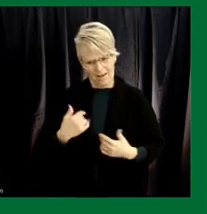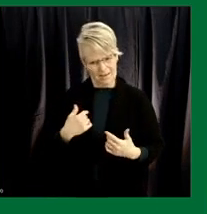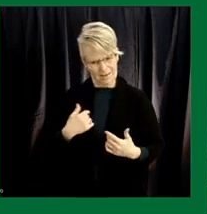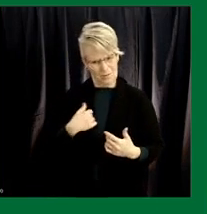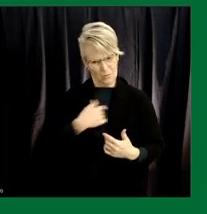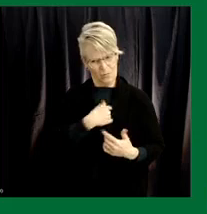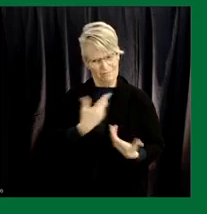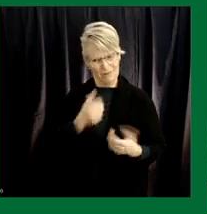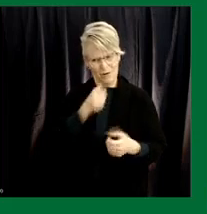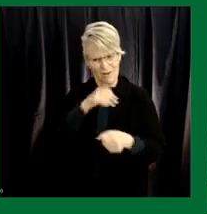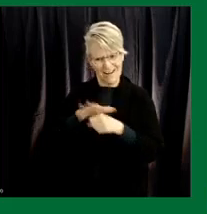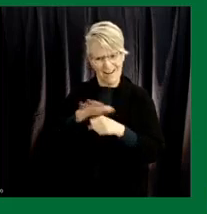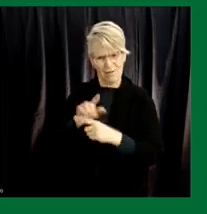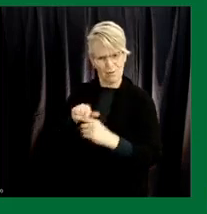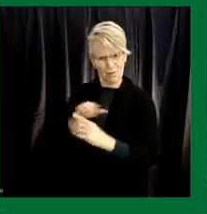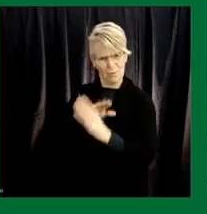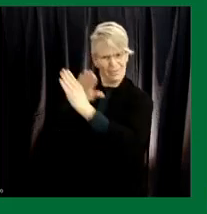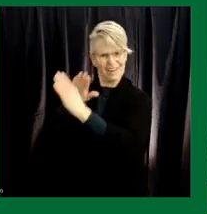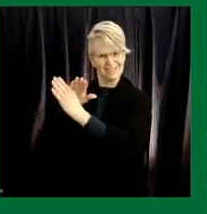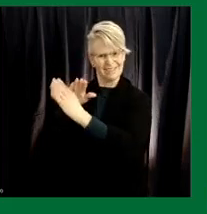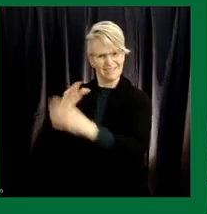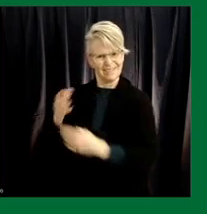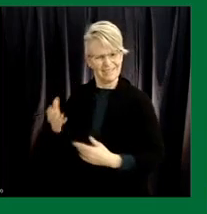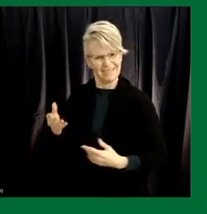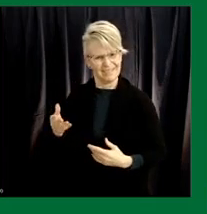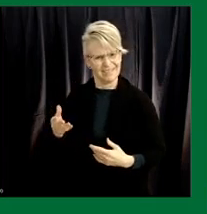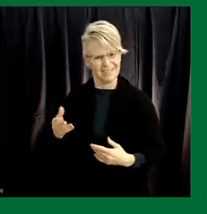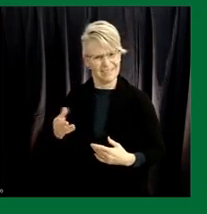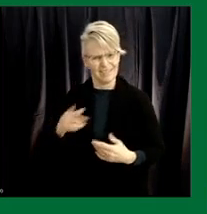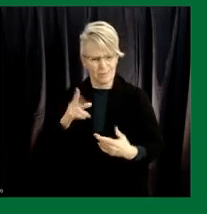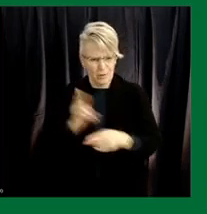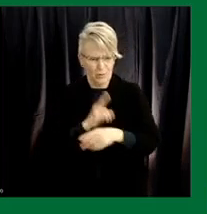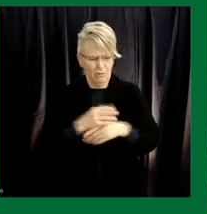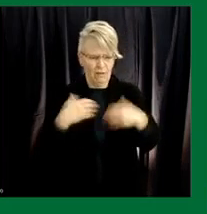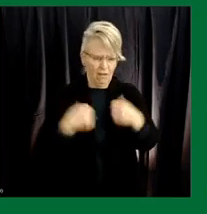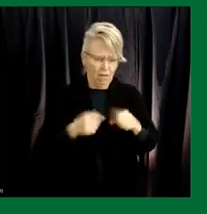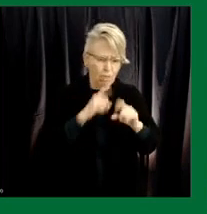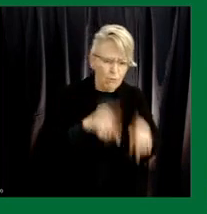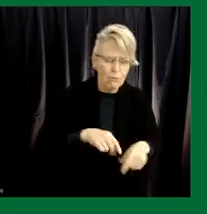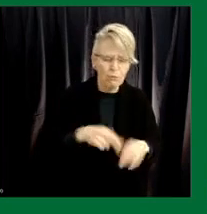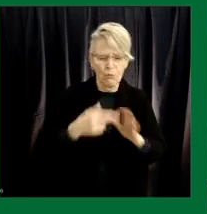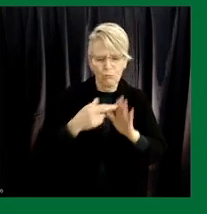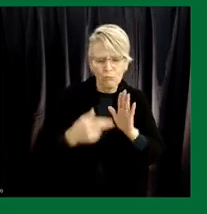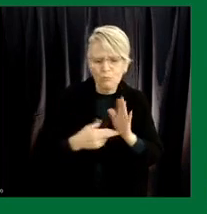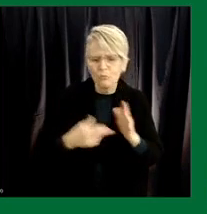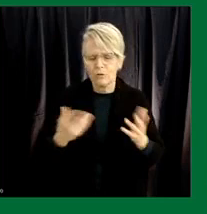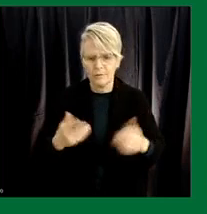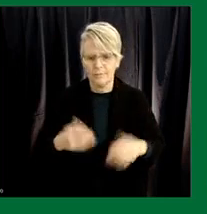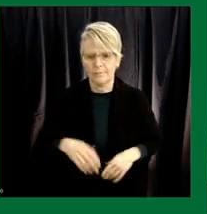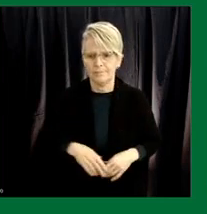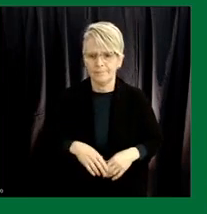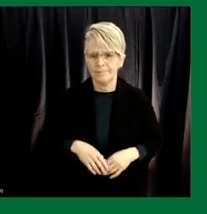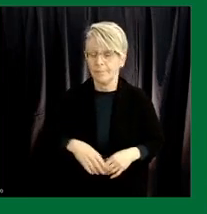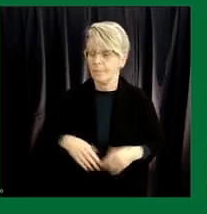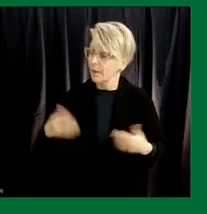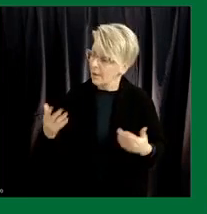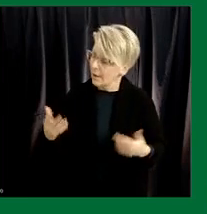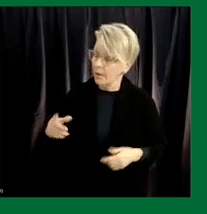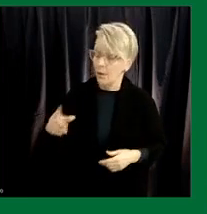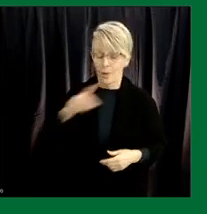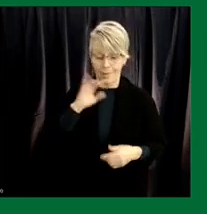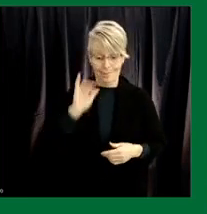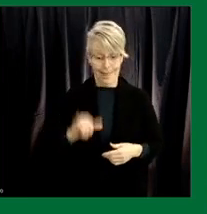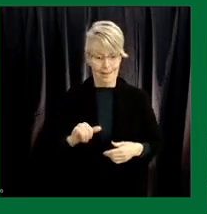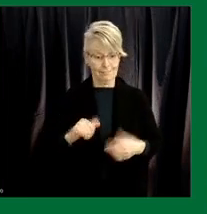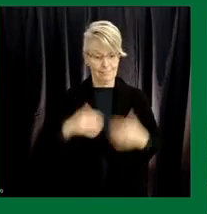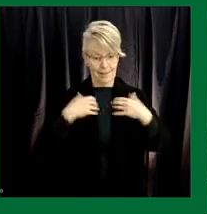from happening versus just using the existing public health orders and rules in place well i would say that existing public health orders